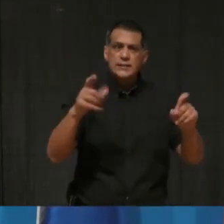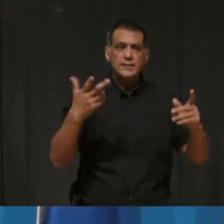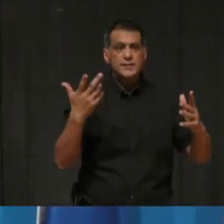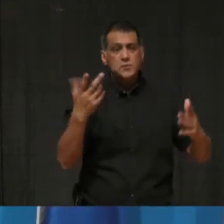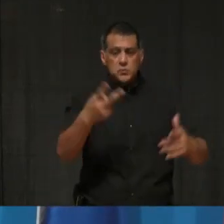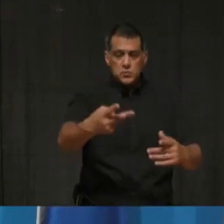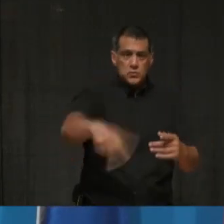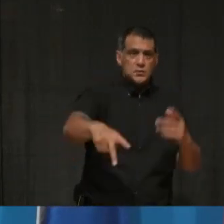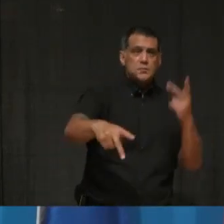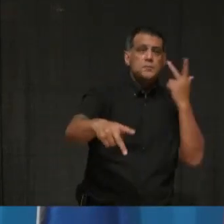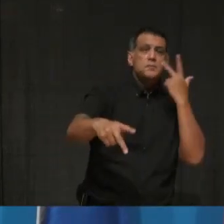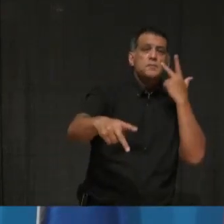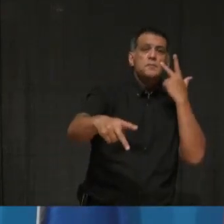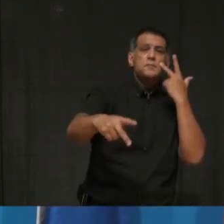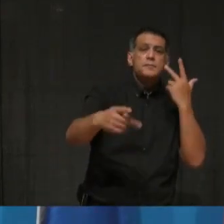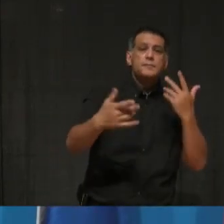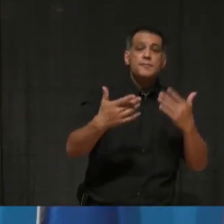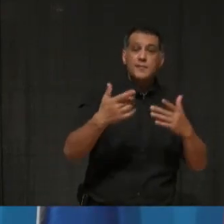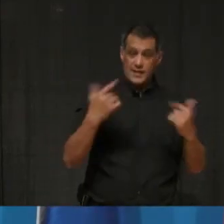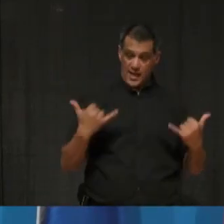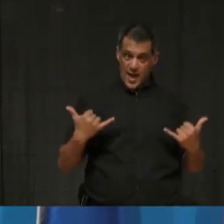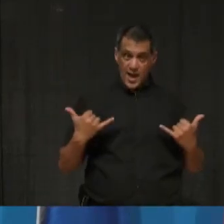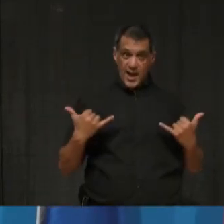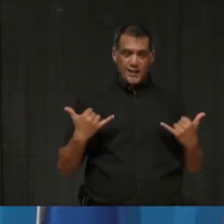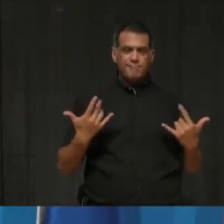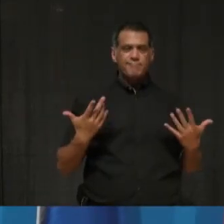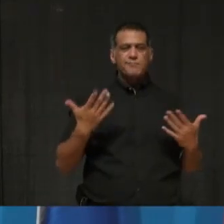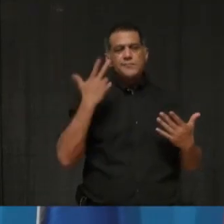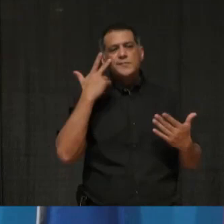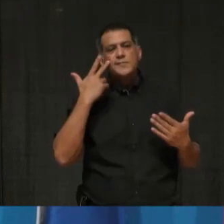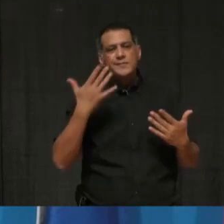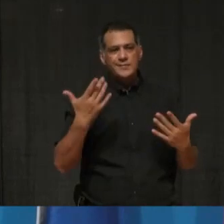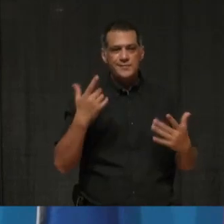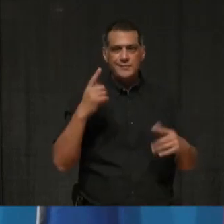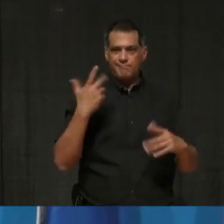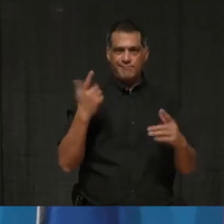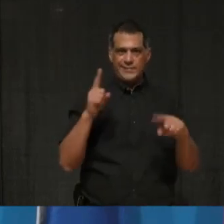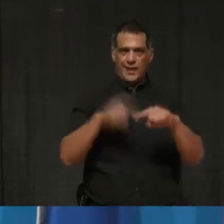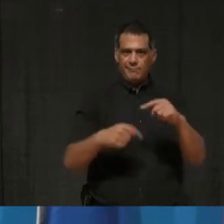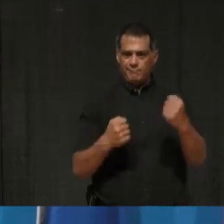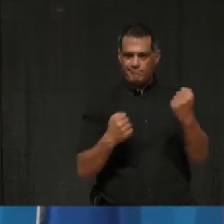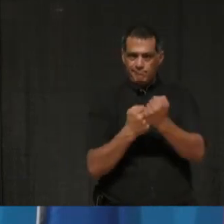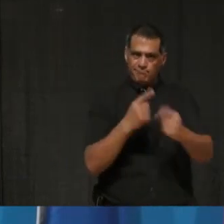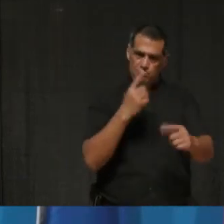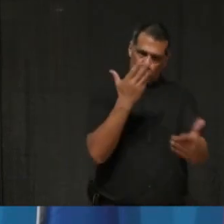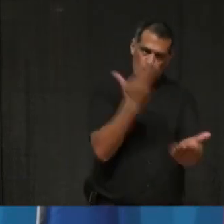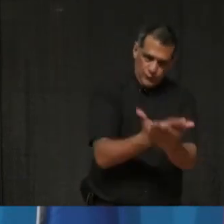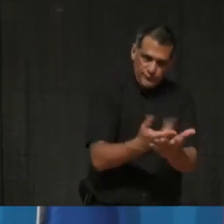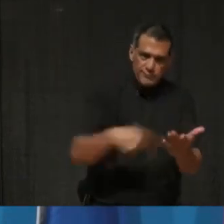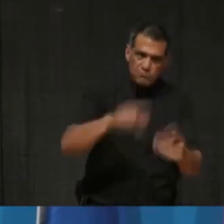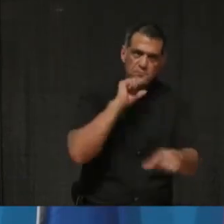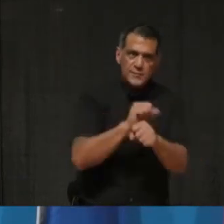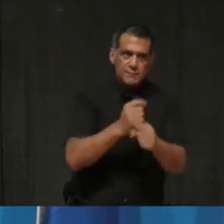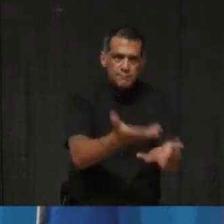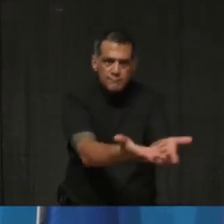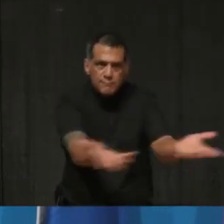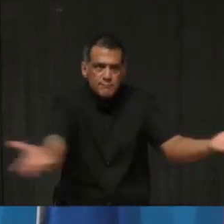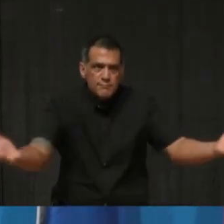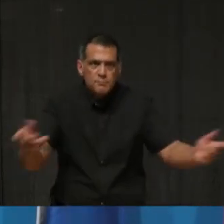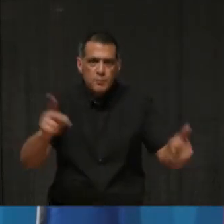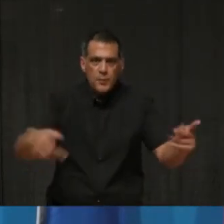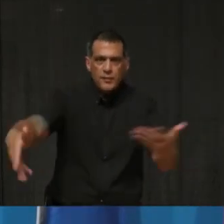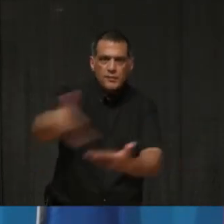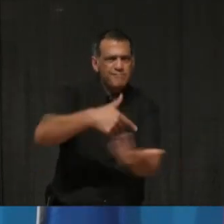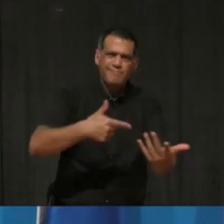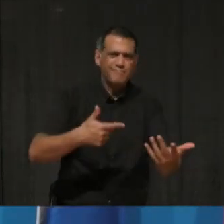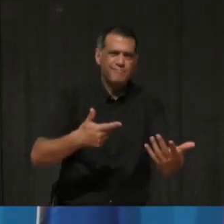difficult, I would, I, I would think, uh, to scientifically support any broadening or opening of increasing contacts. Um, but at the very least, uh, we would need